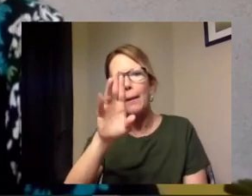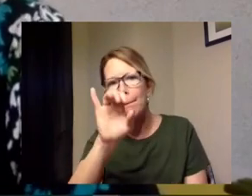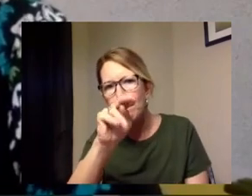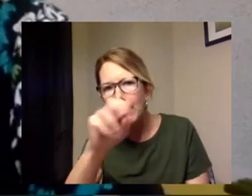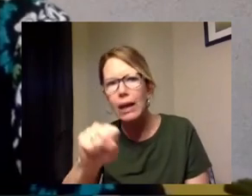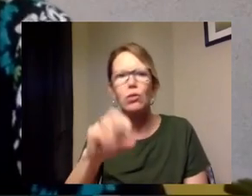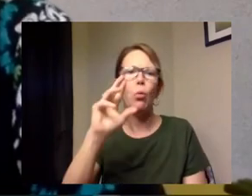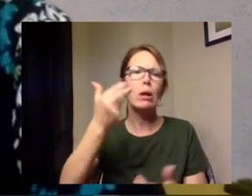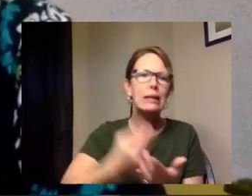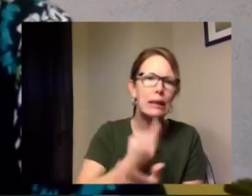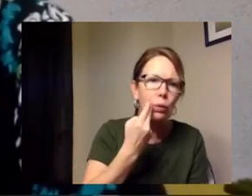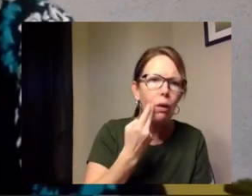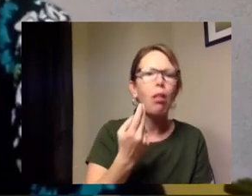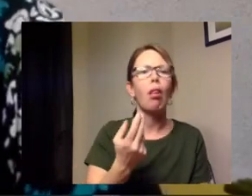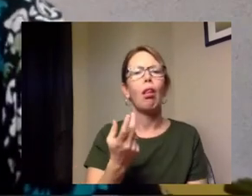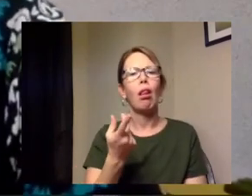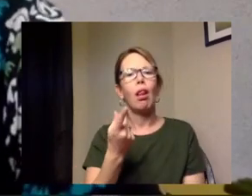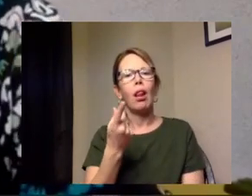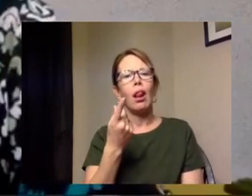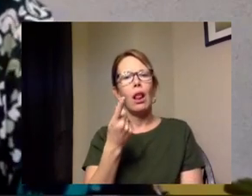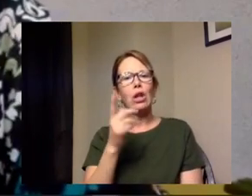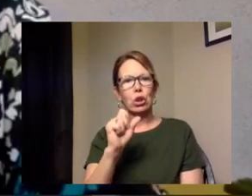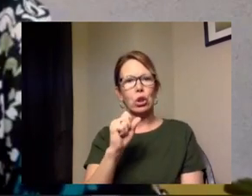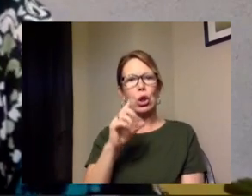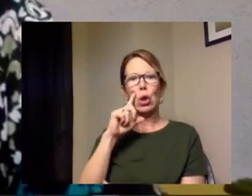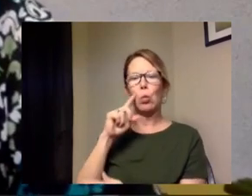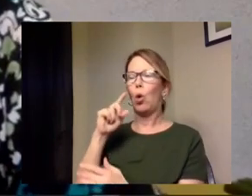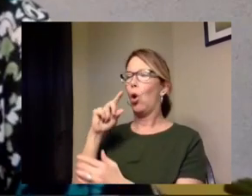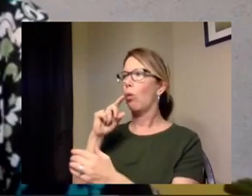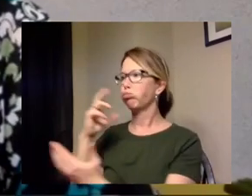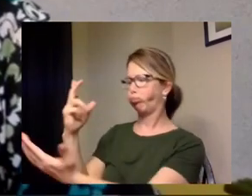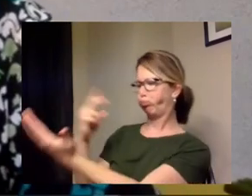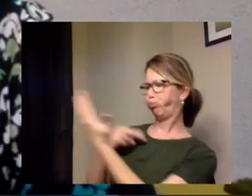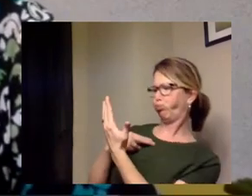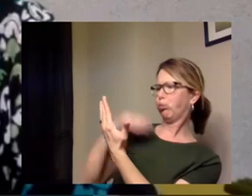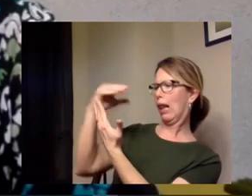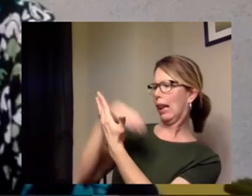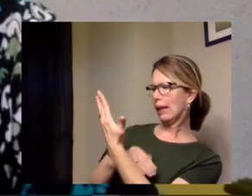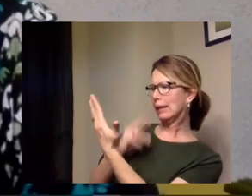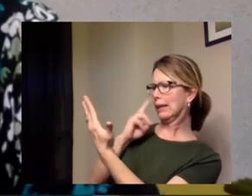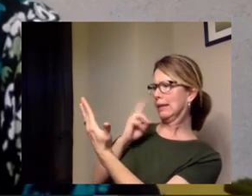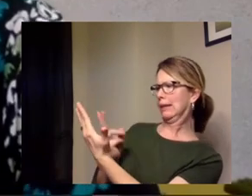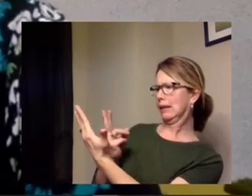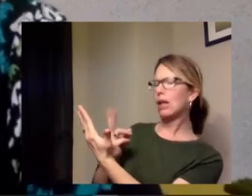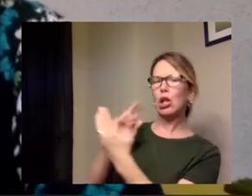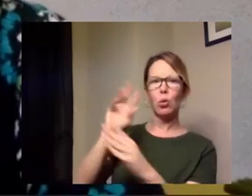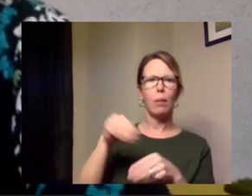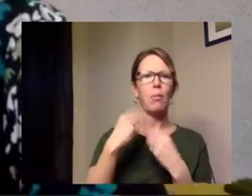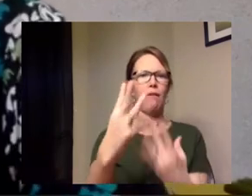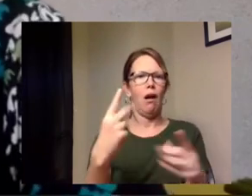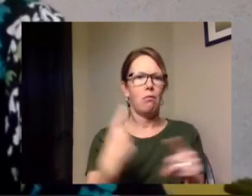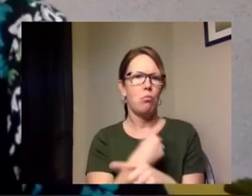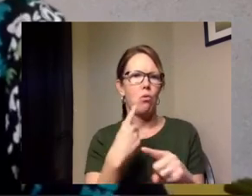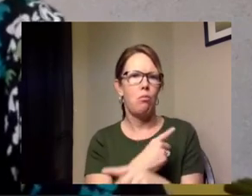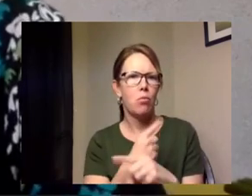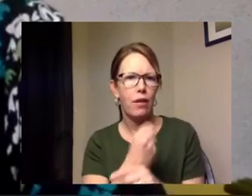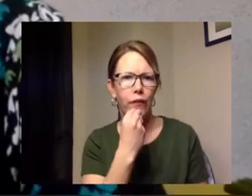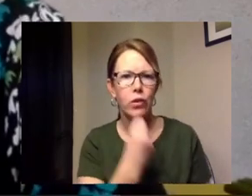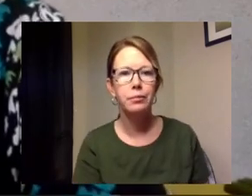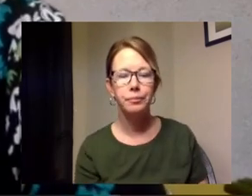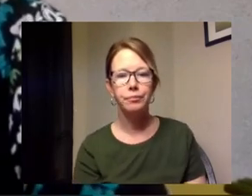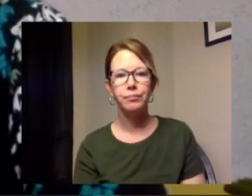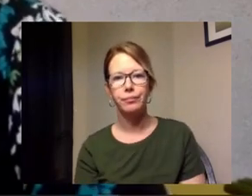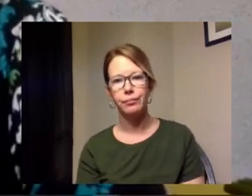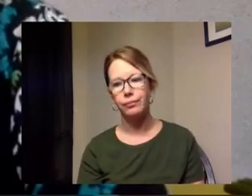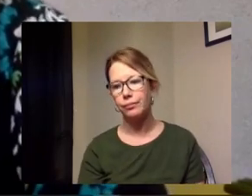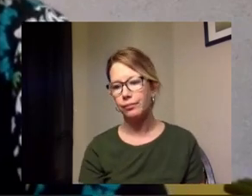cereal then you can also get that list in advance if you want to help provide those particular items